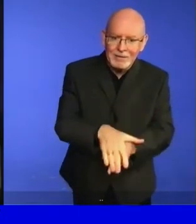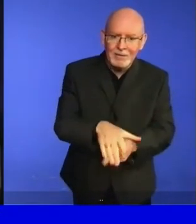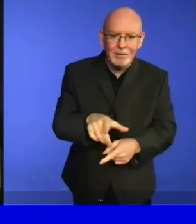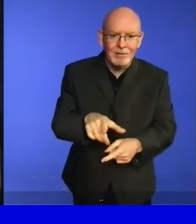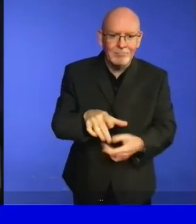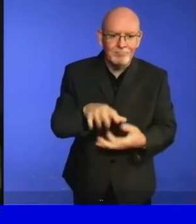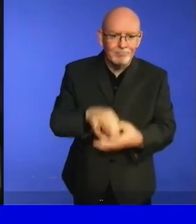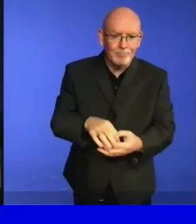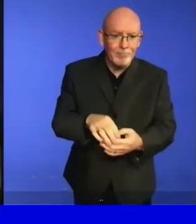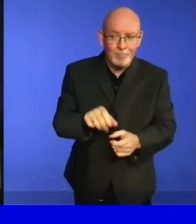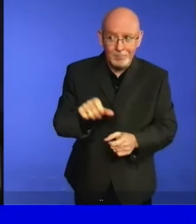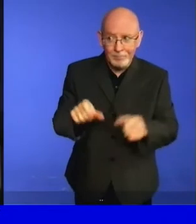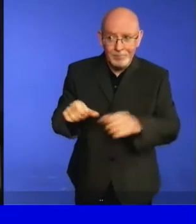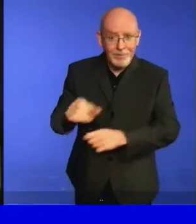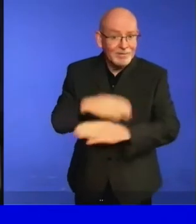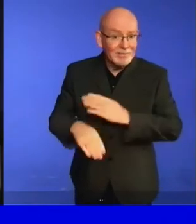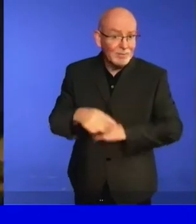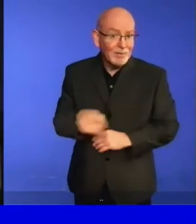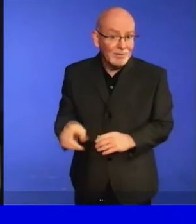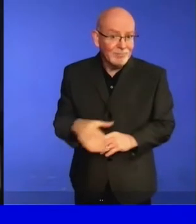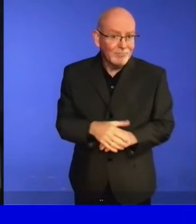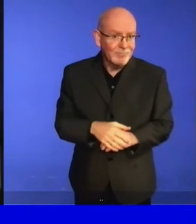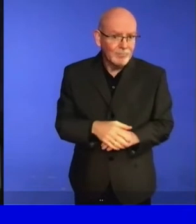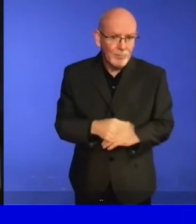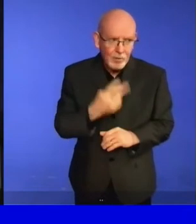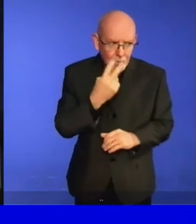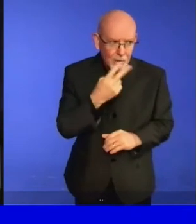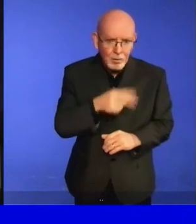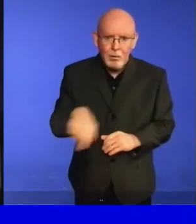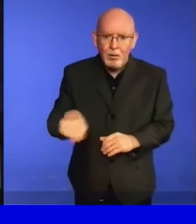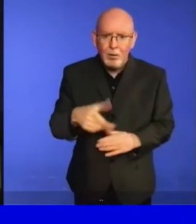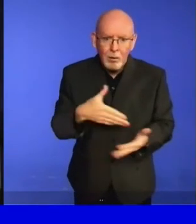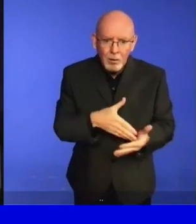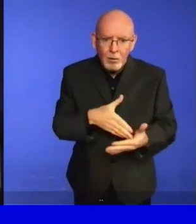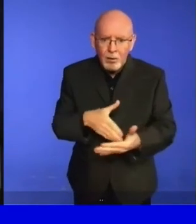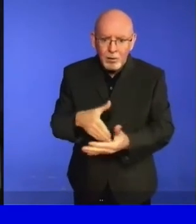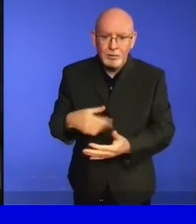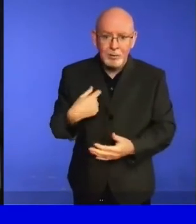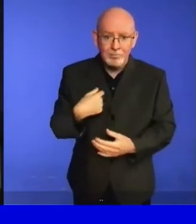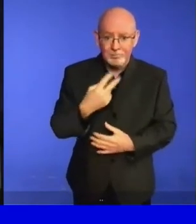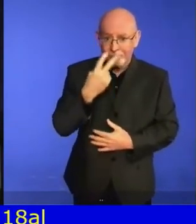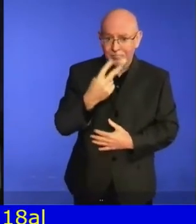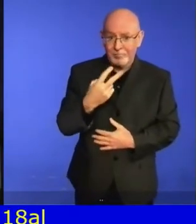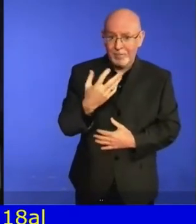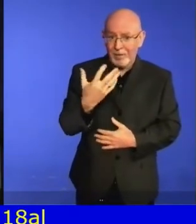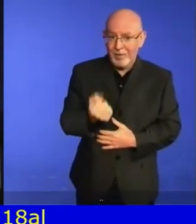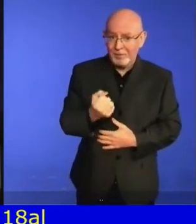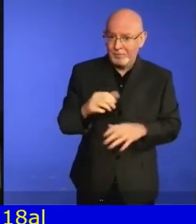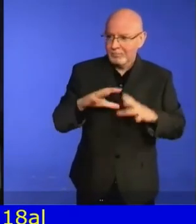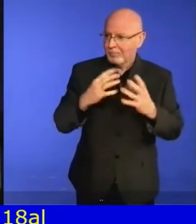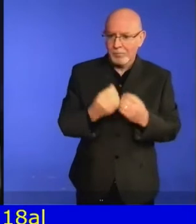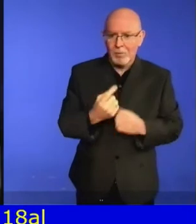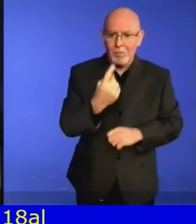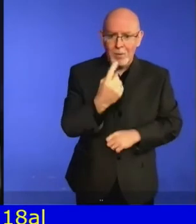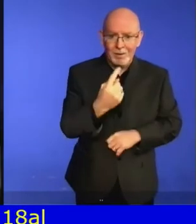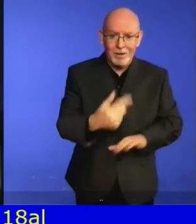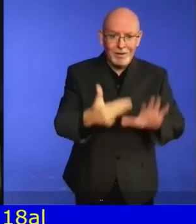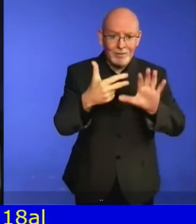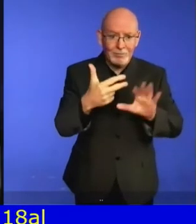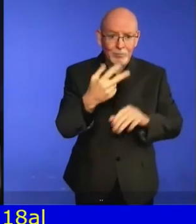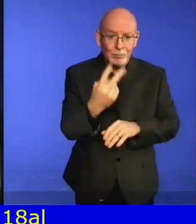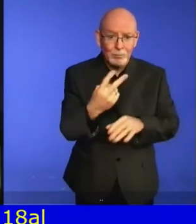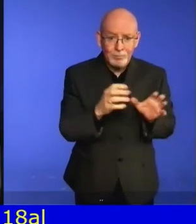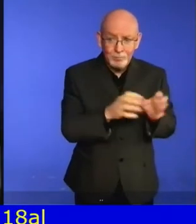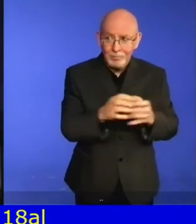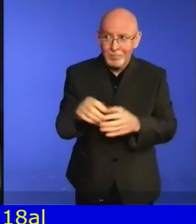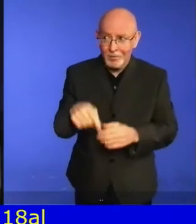has made evident that there is still a long way to go in fully understanding the human rights model of disability